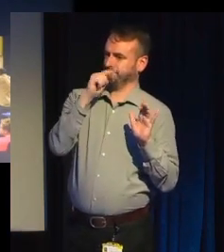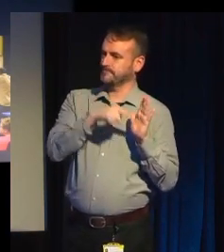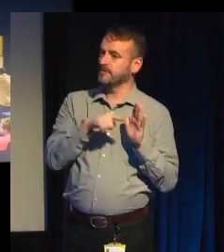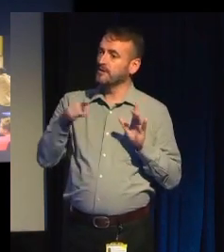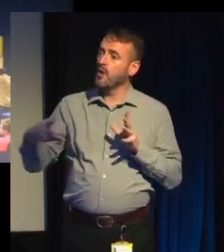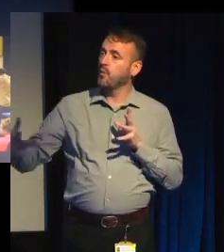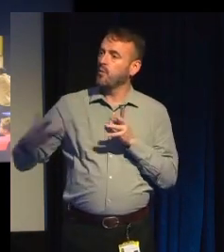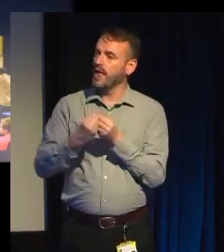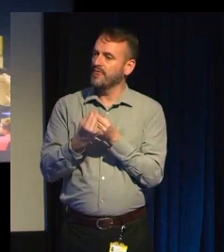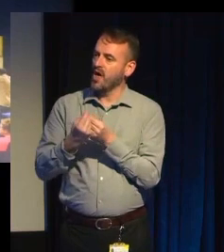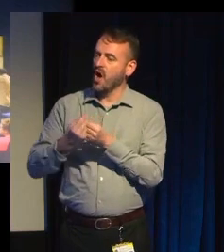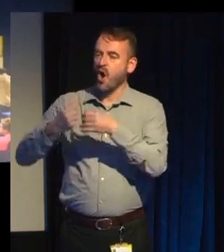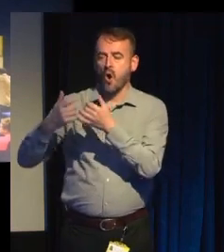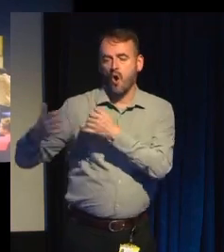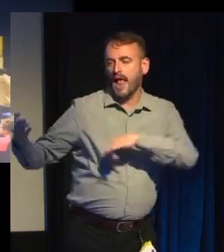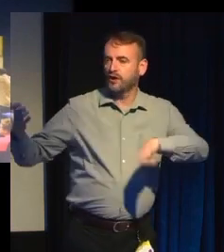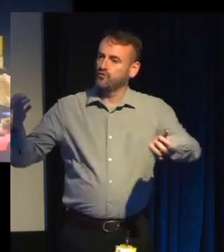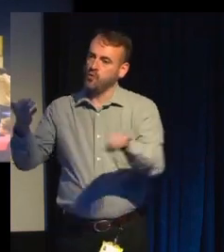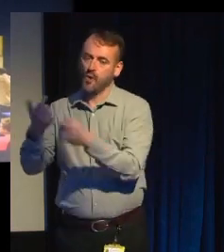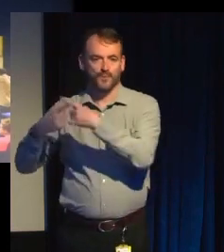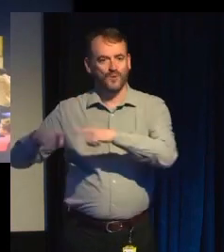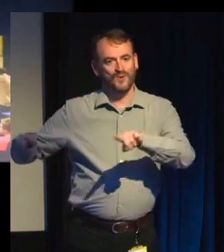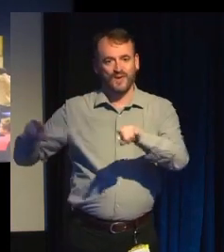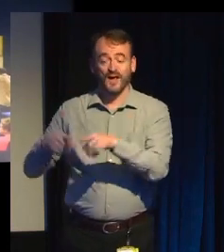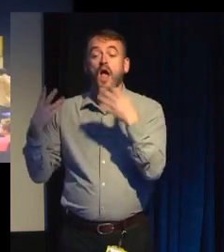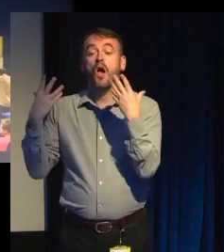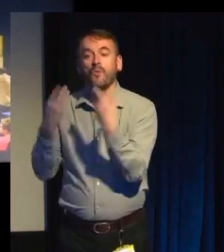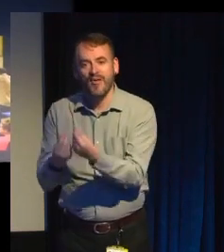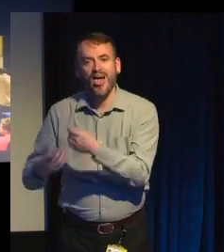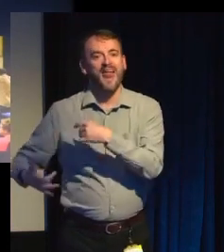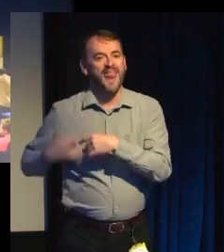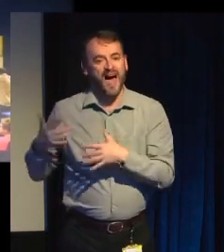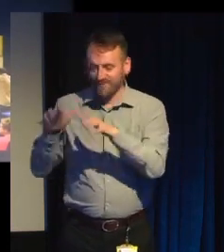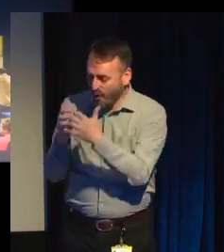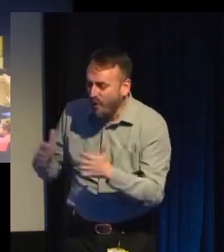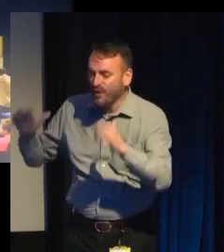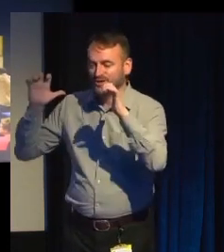with a live studio orchestra that you can take photos of and put in your marketing materials.